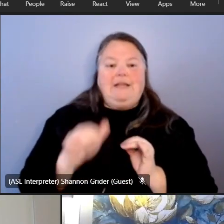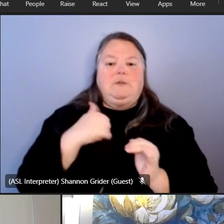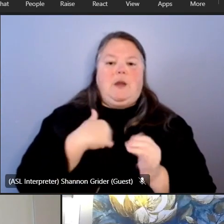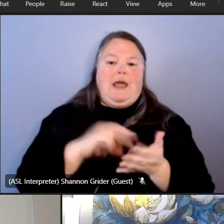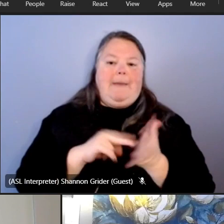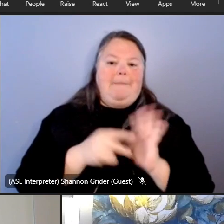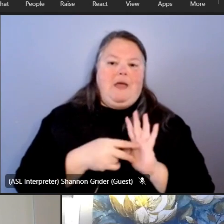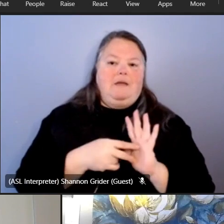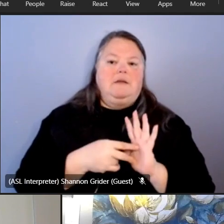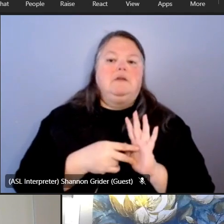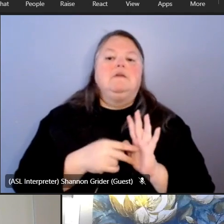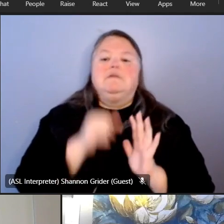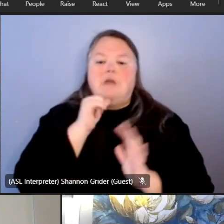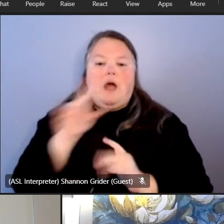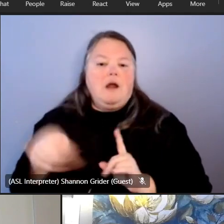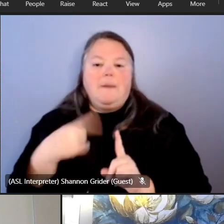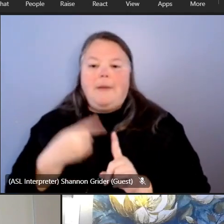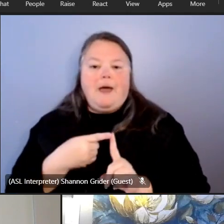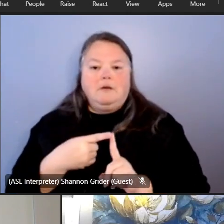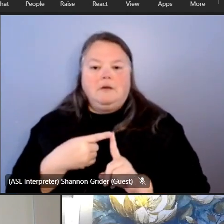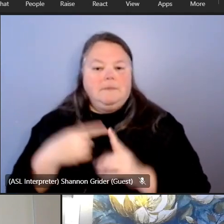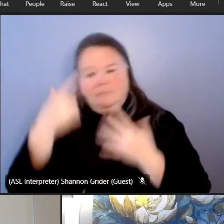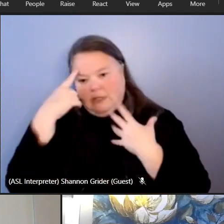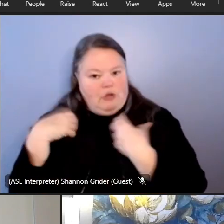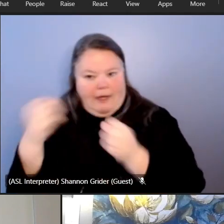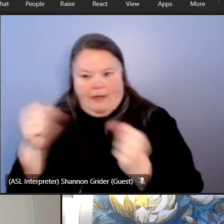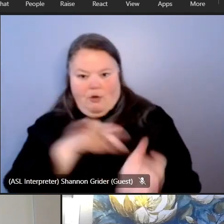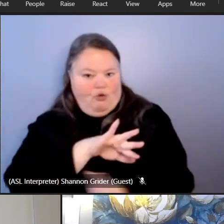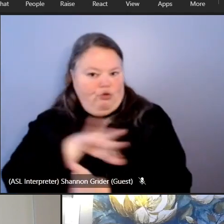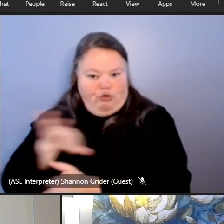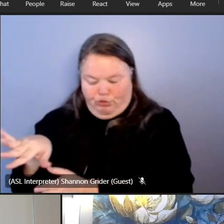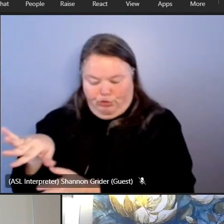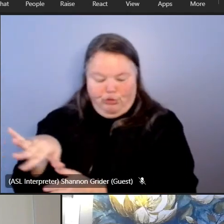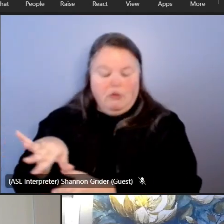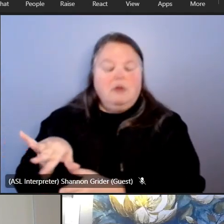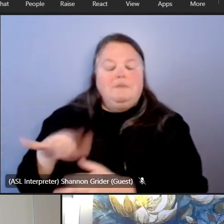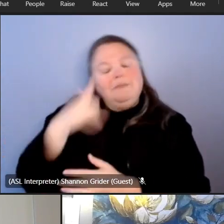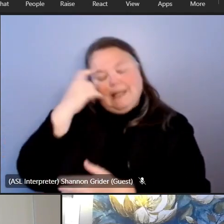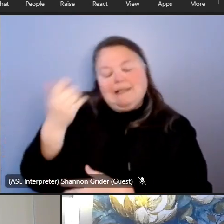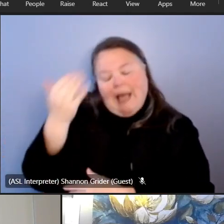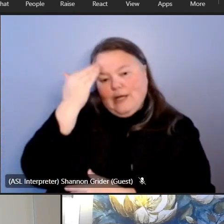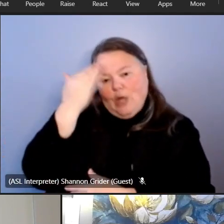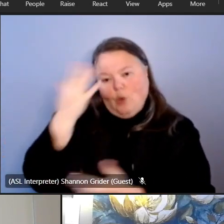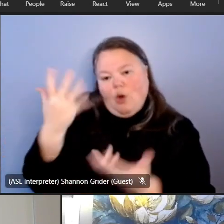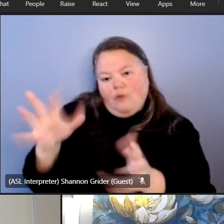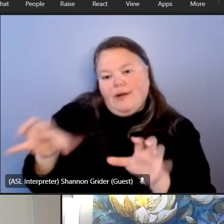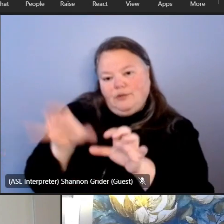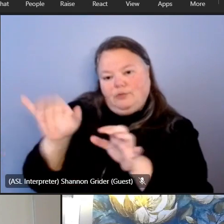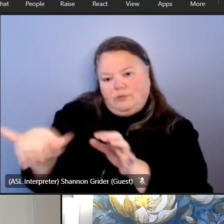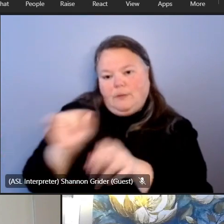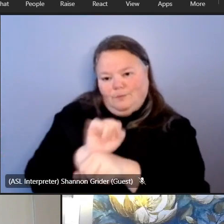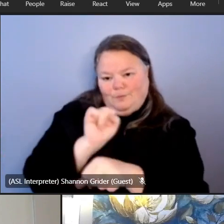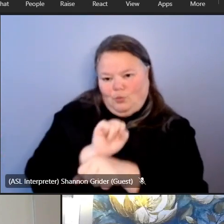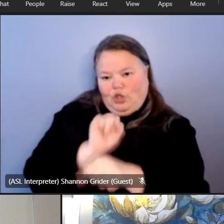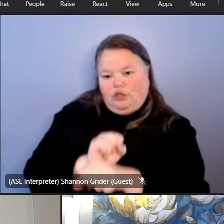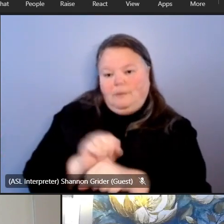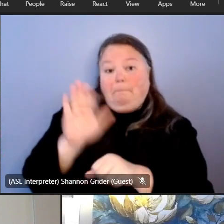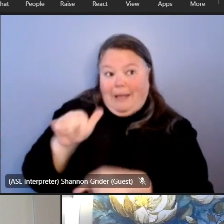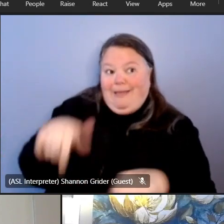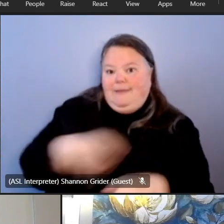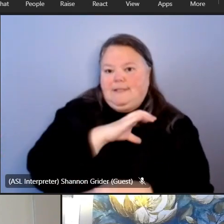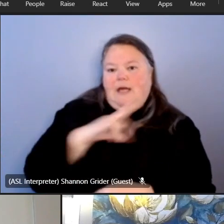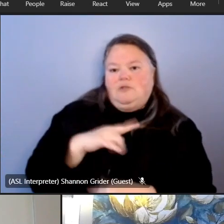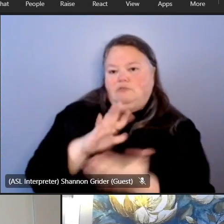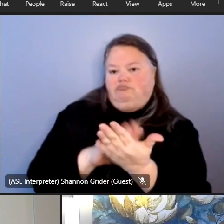thinking when i posed that idea was not so much the mental health because i know there's been good work done on that by this council